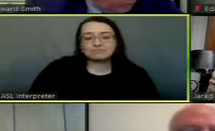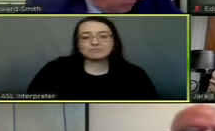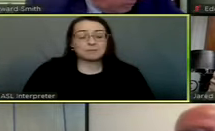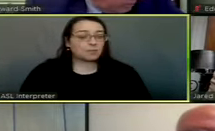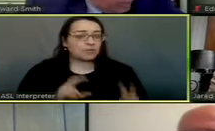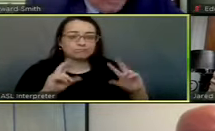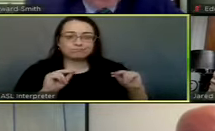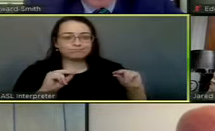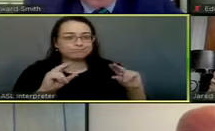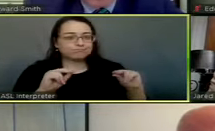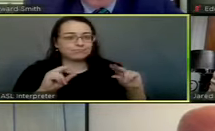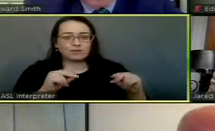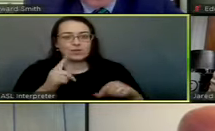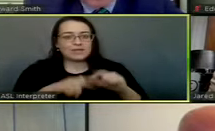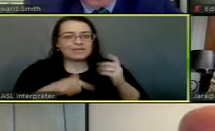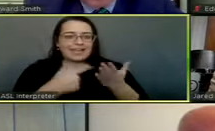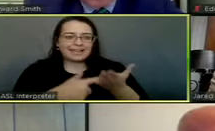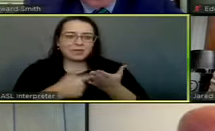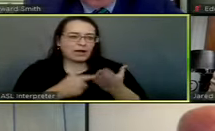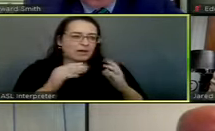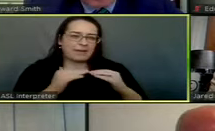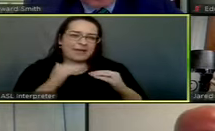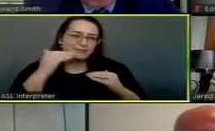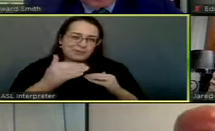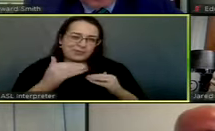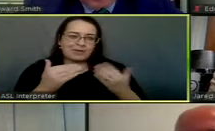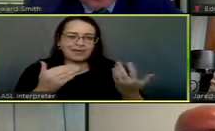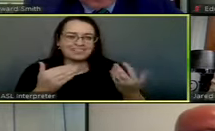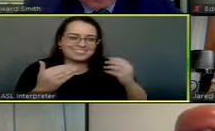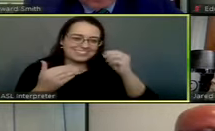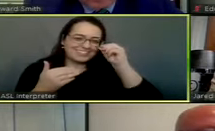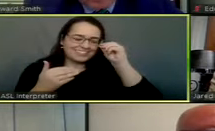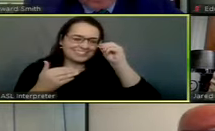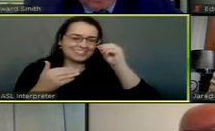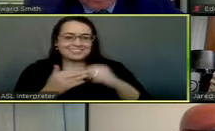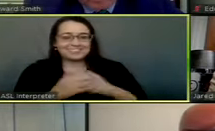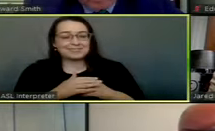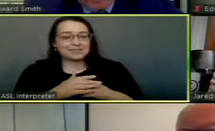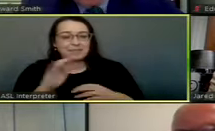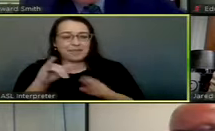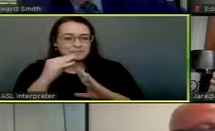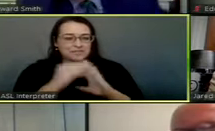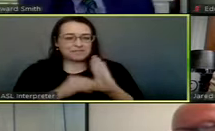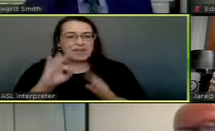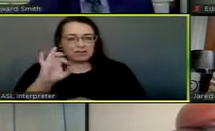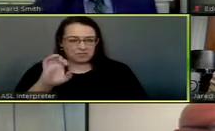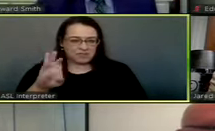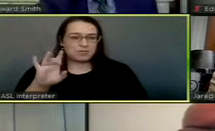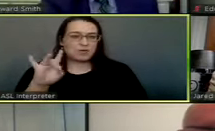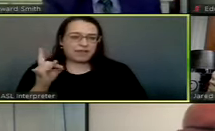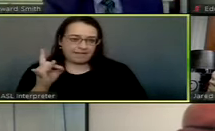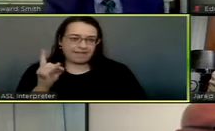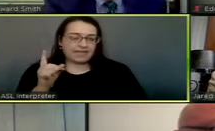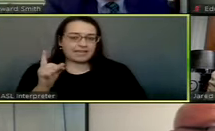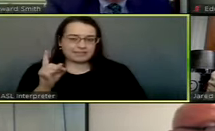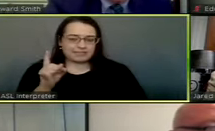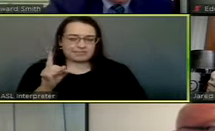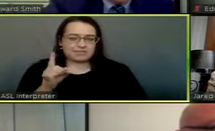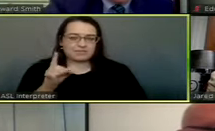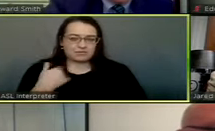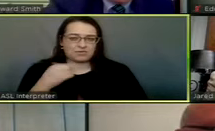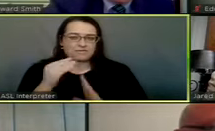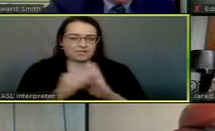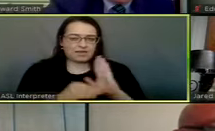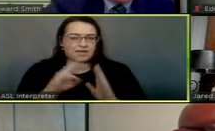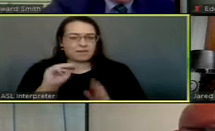No, Jared. Of course, we can't talk about it too much, but no, that was filed February 8th. We filed